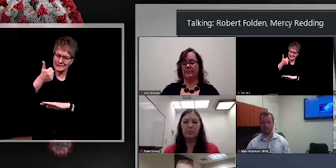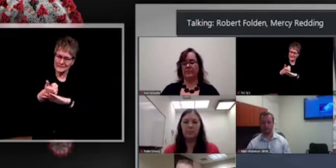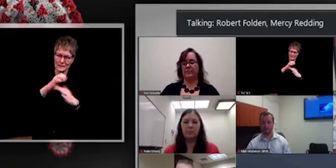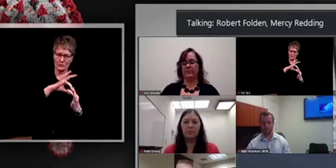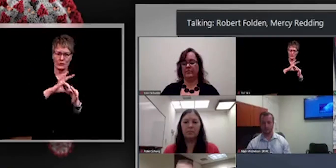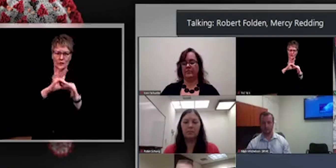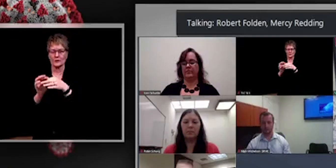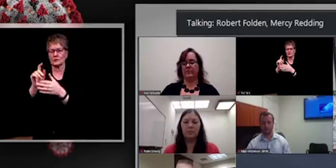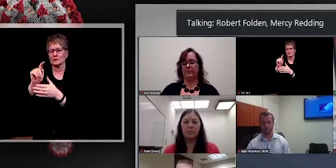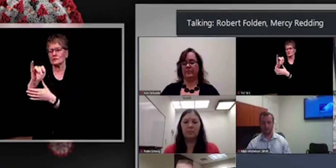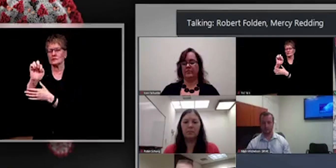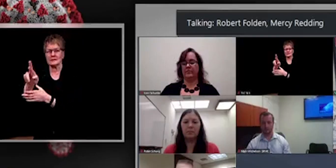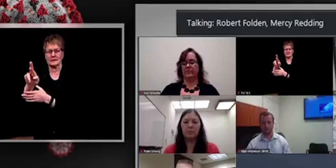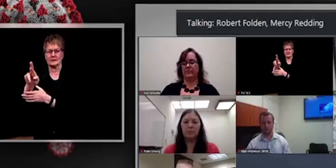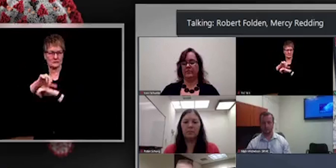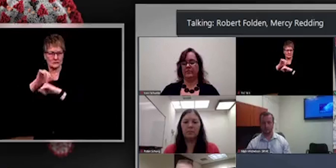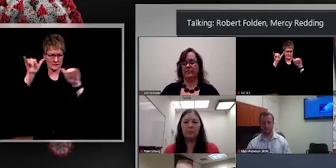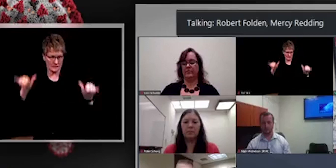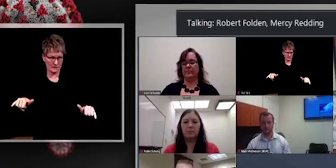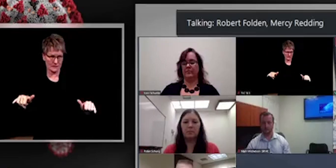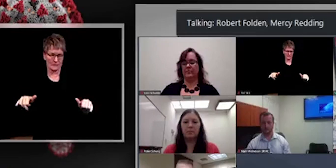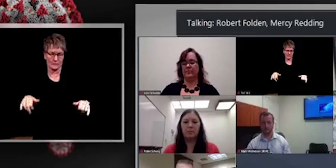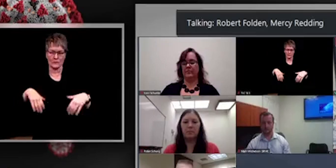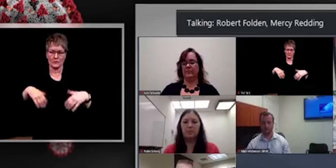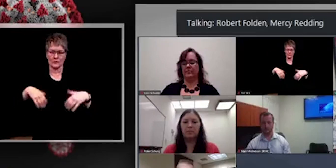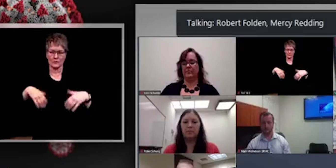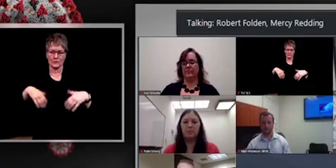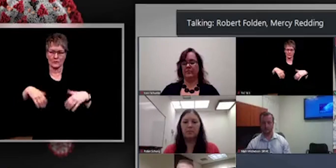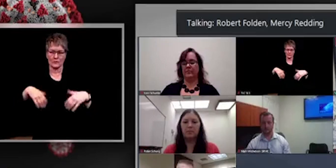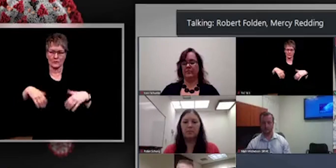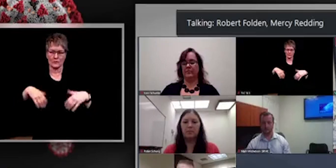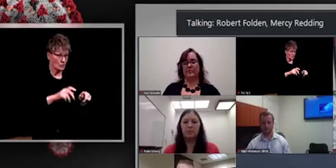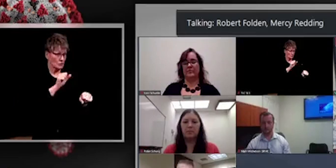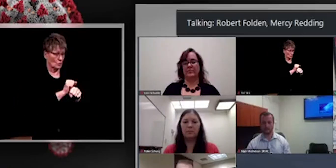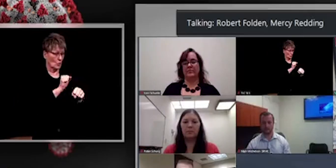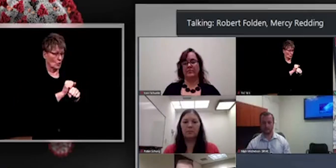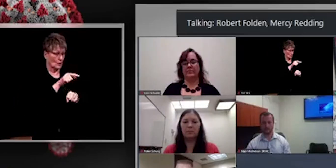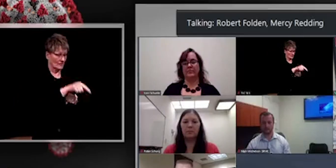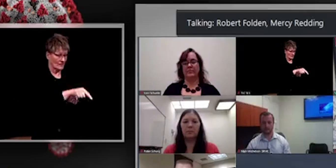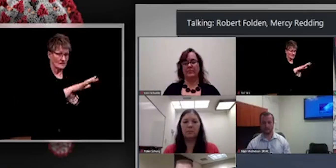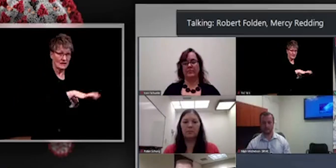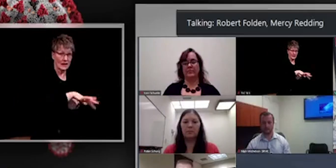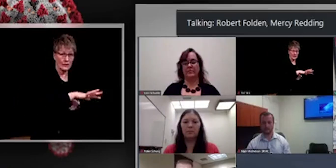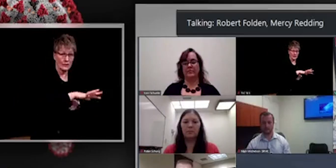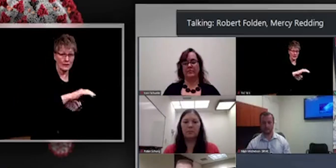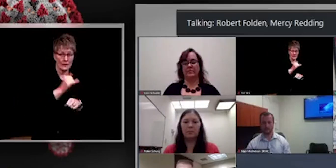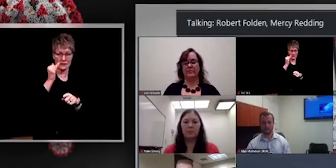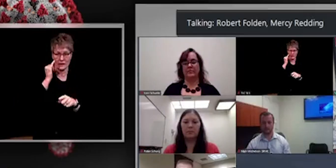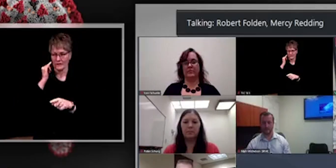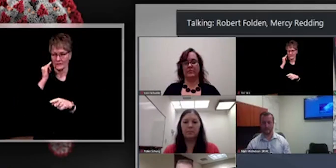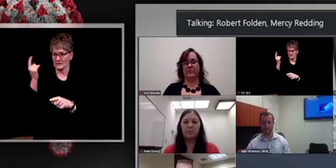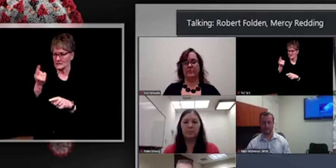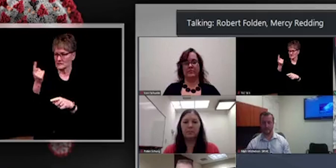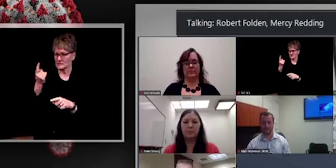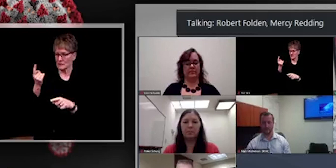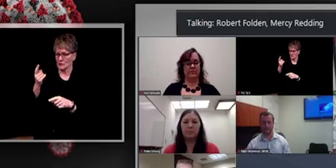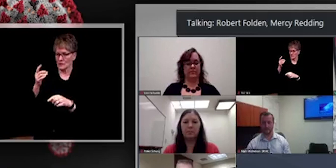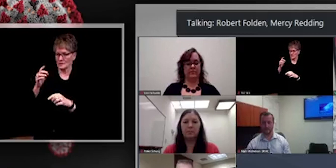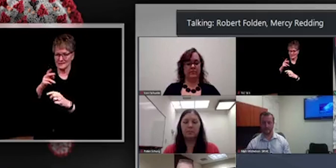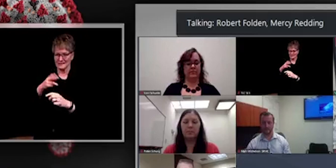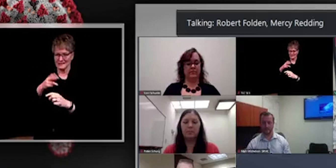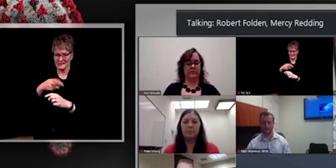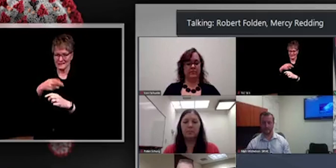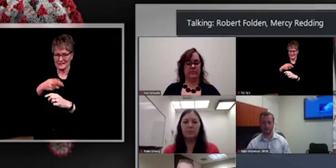gets based on where they were, race, ethnicity, you know, maybe even the type of work that they do.